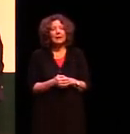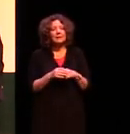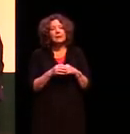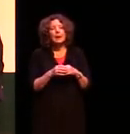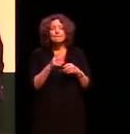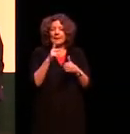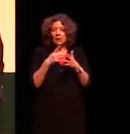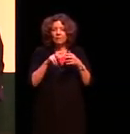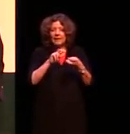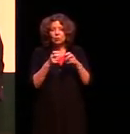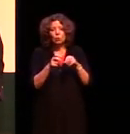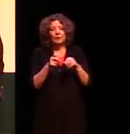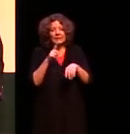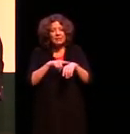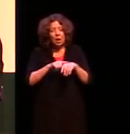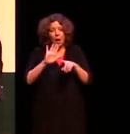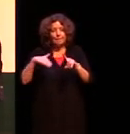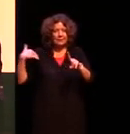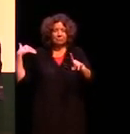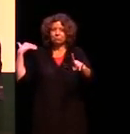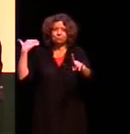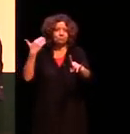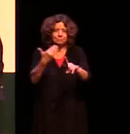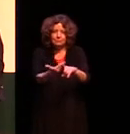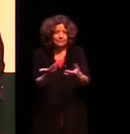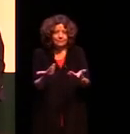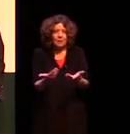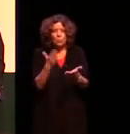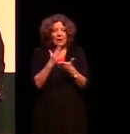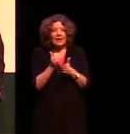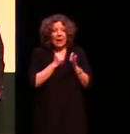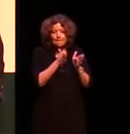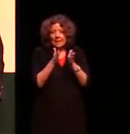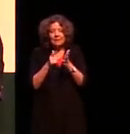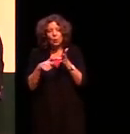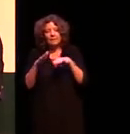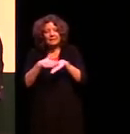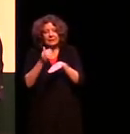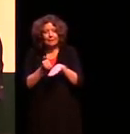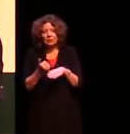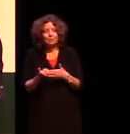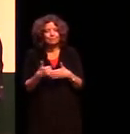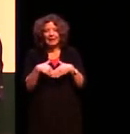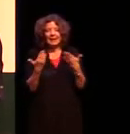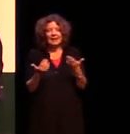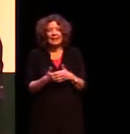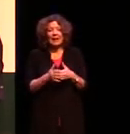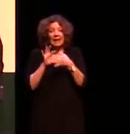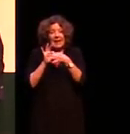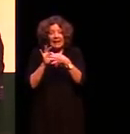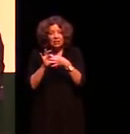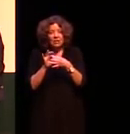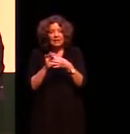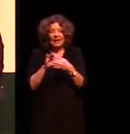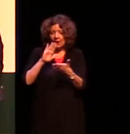beginning the time depth that we're talking about is just so great that we're not really our methods of establishing any um connection